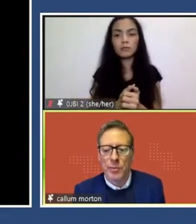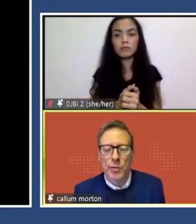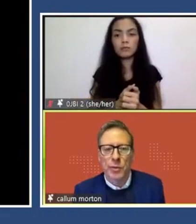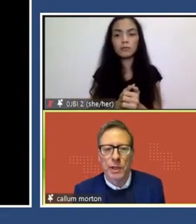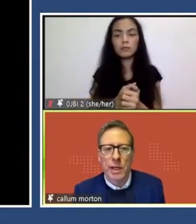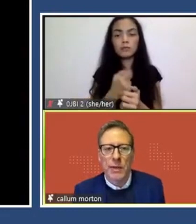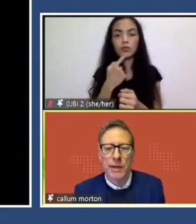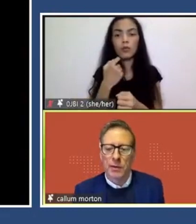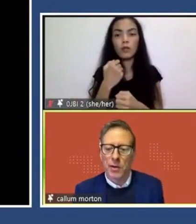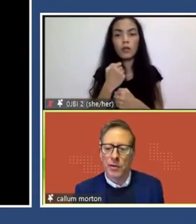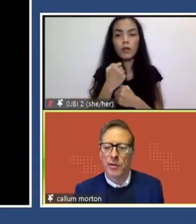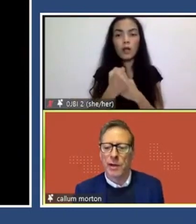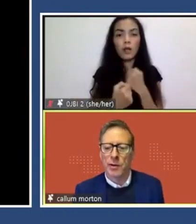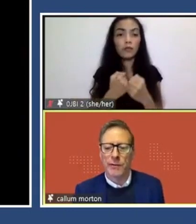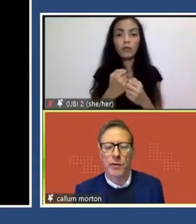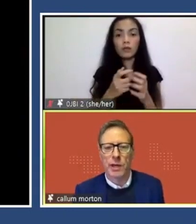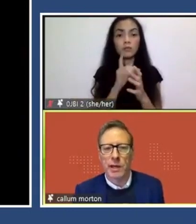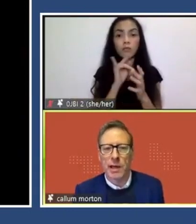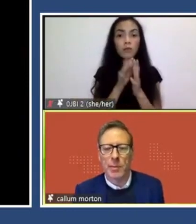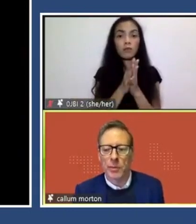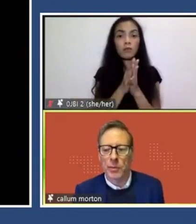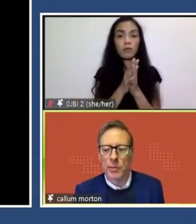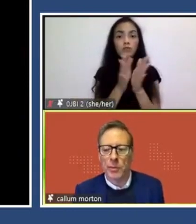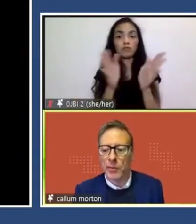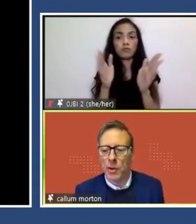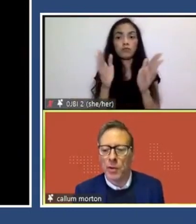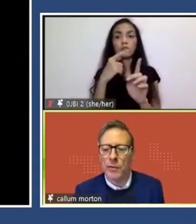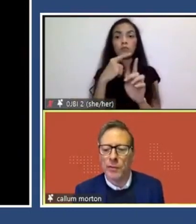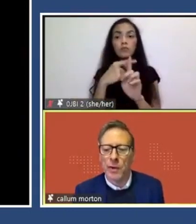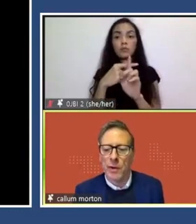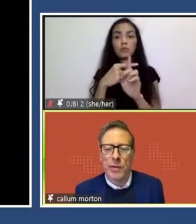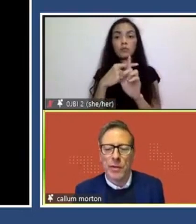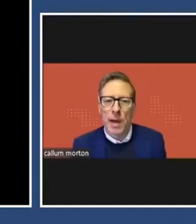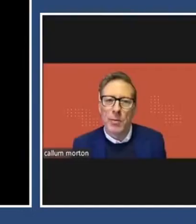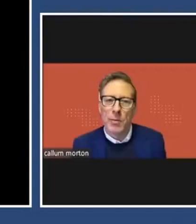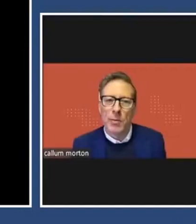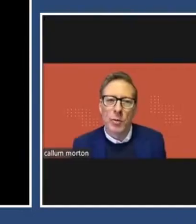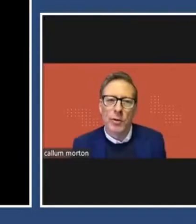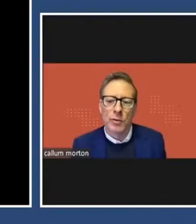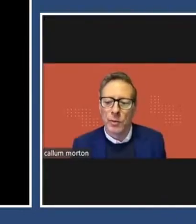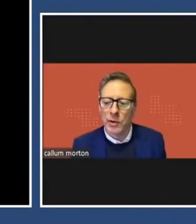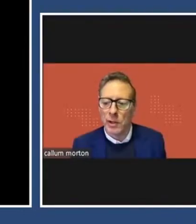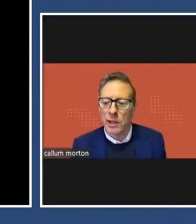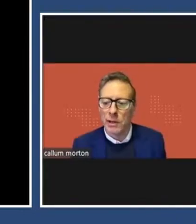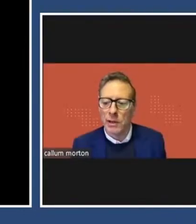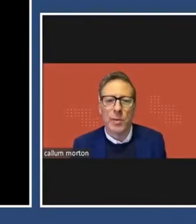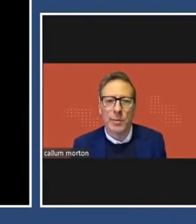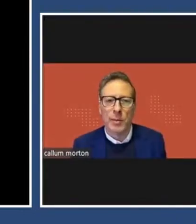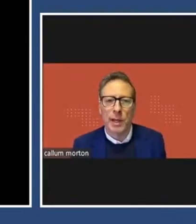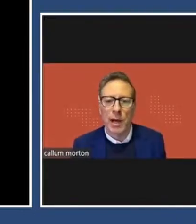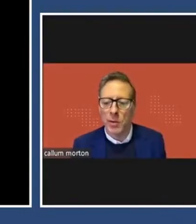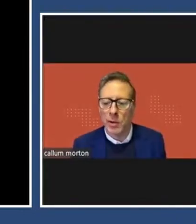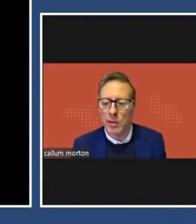activities more broadly, and then concentrate on a few key examples of the main work we do with colleagues